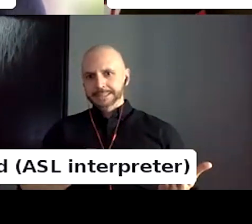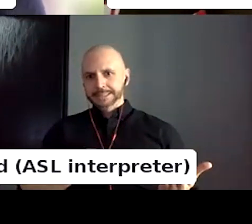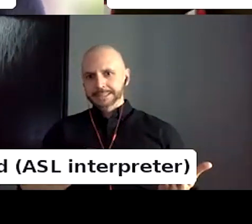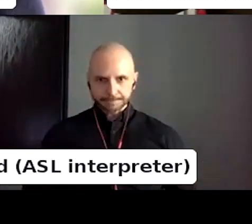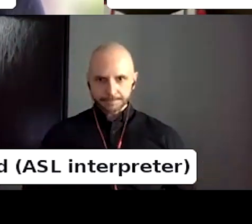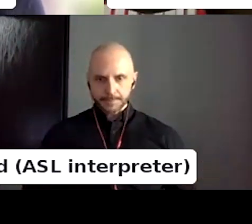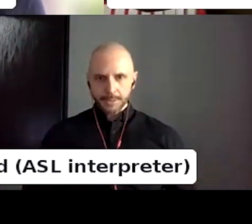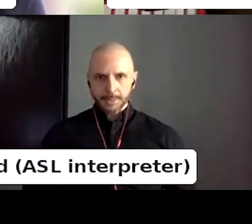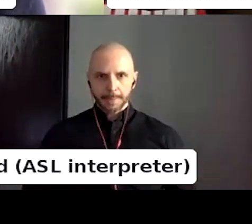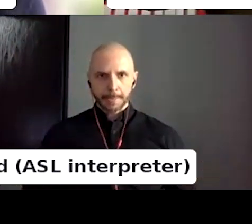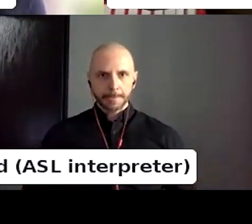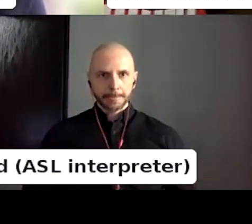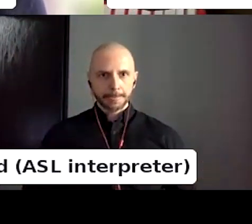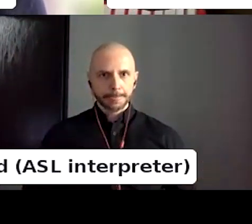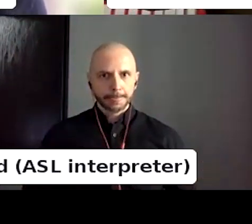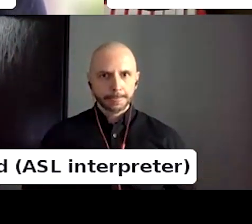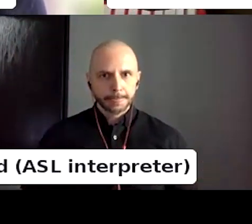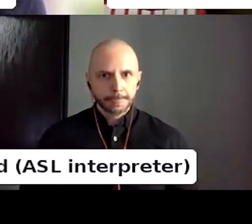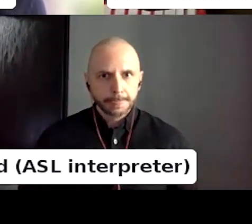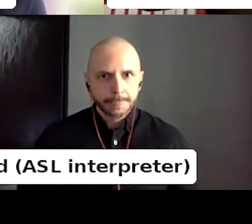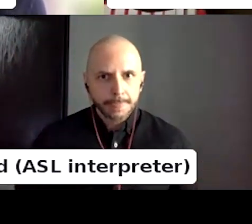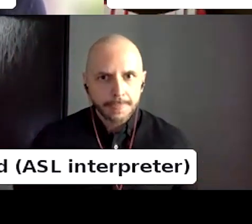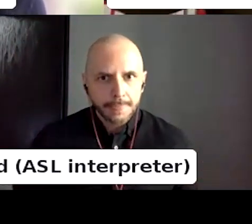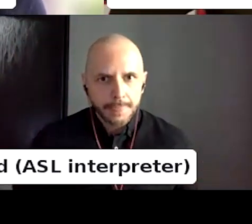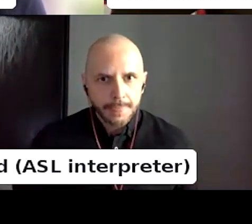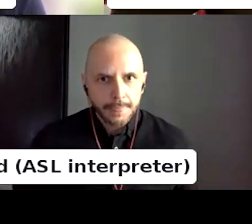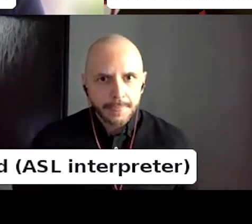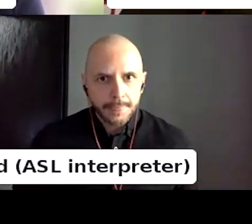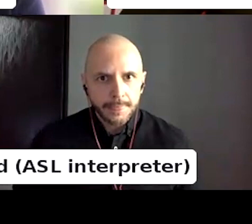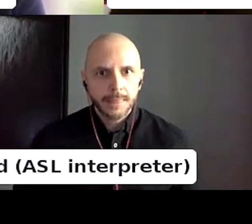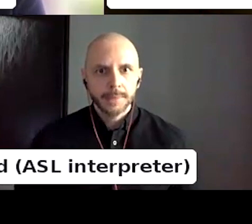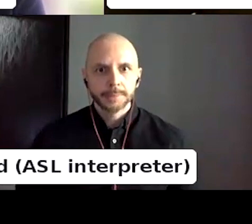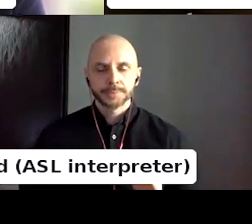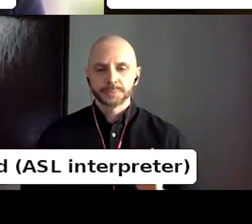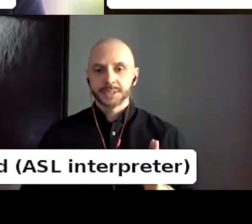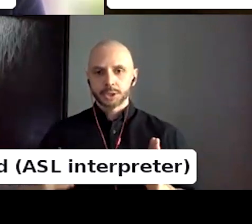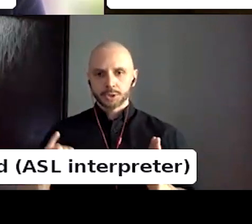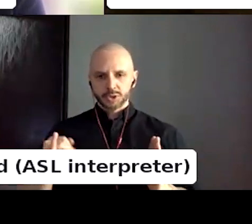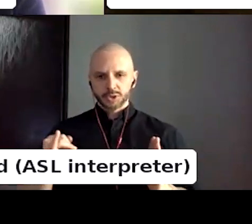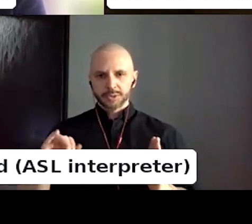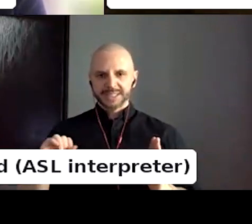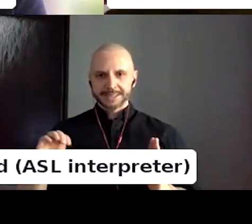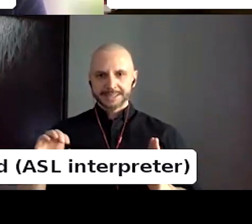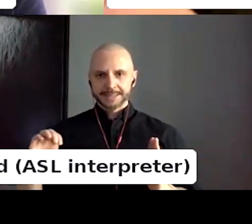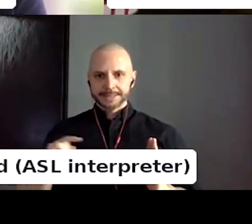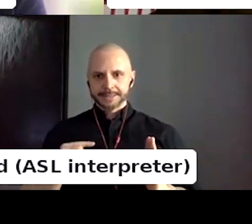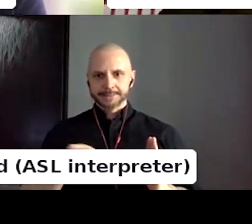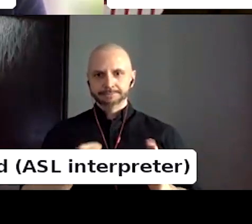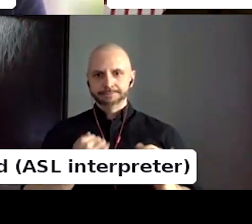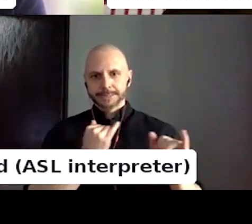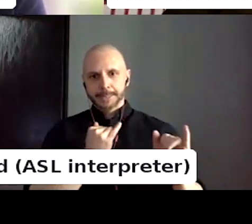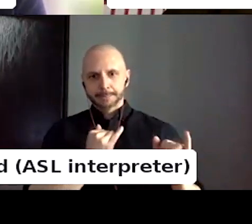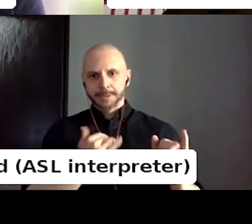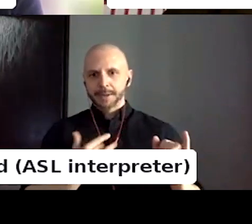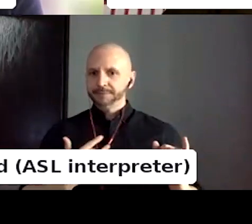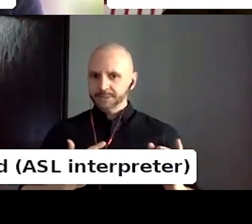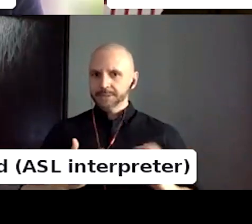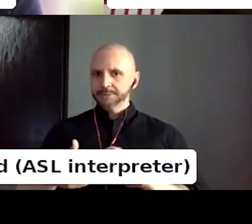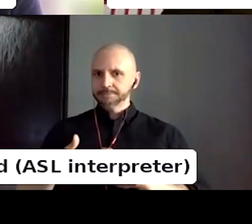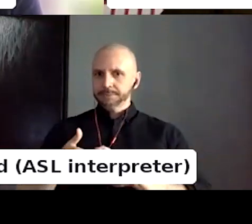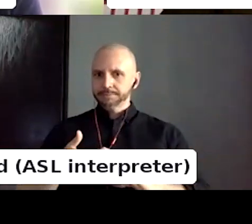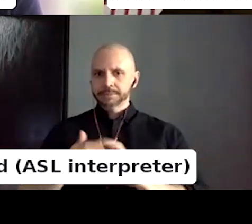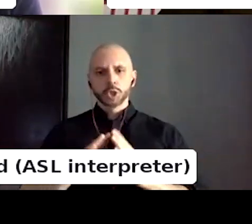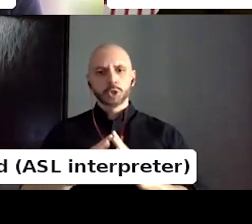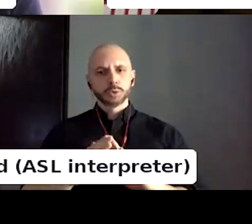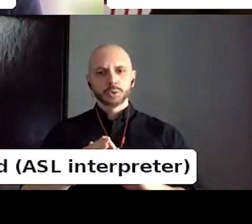books, I also feel this very strong sense of community. And also, yeah, just very hopeful about